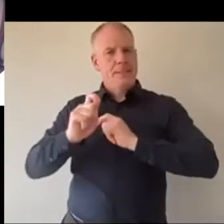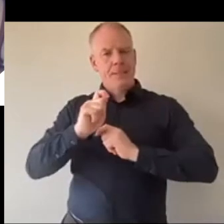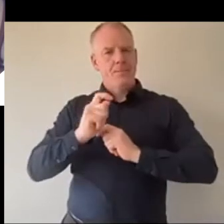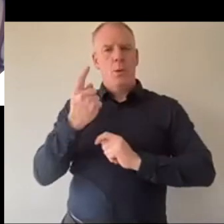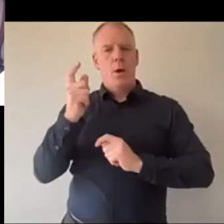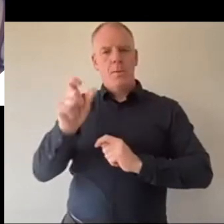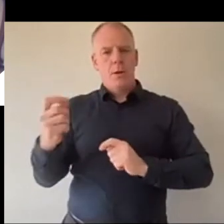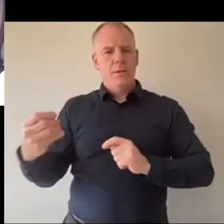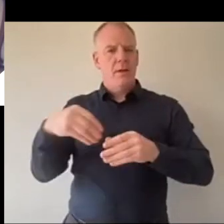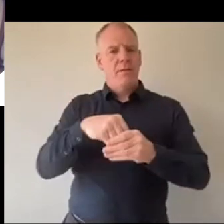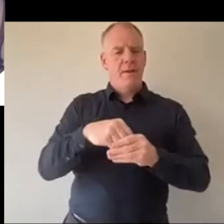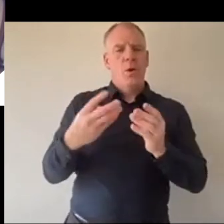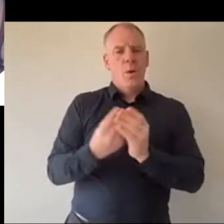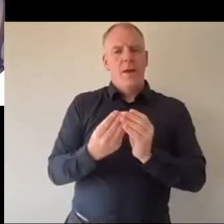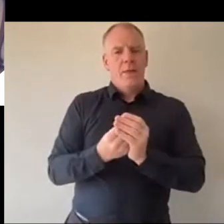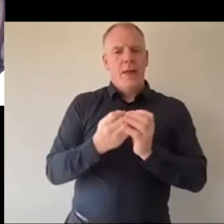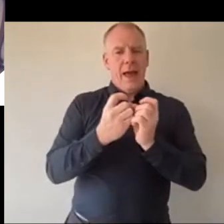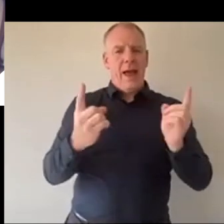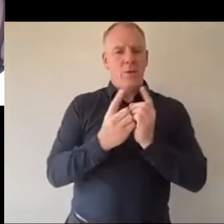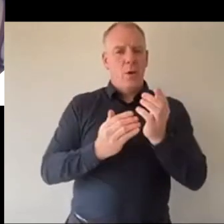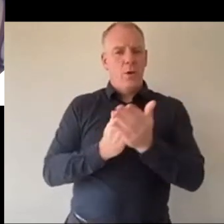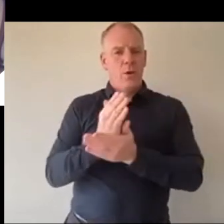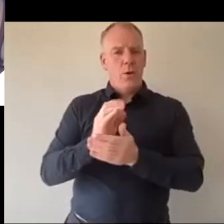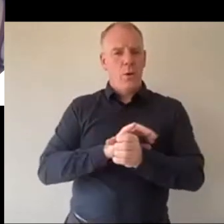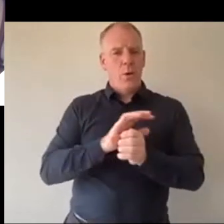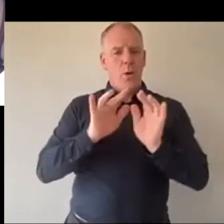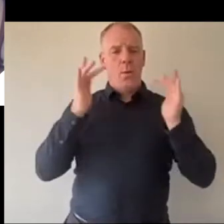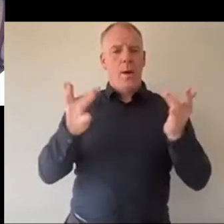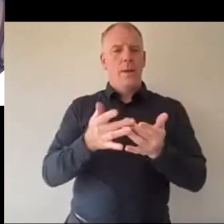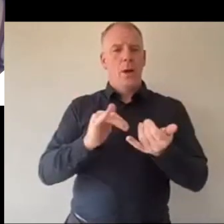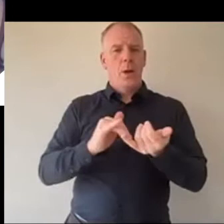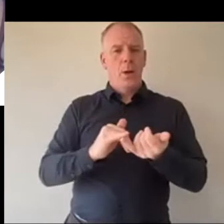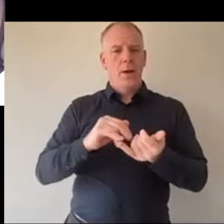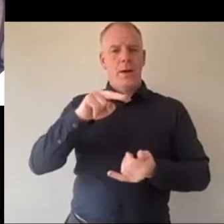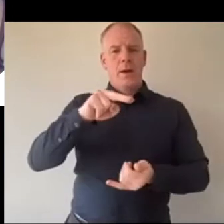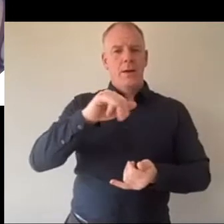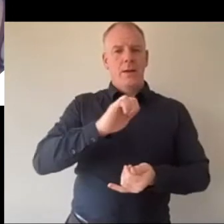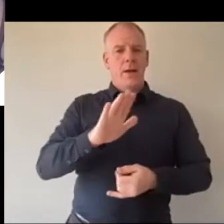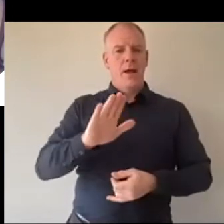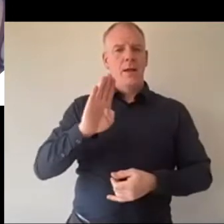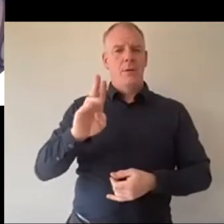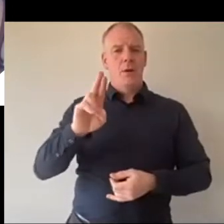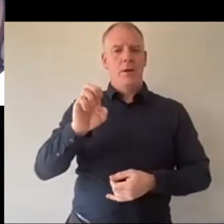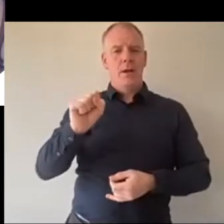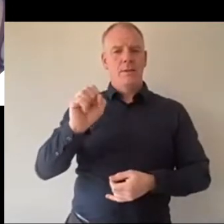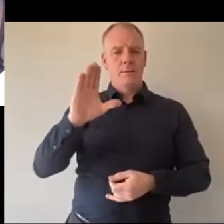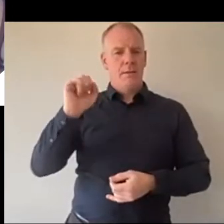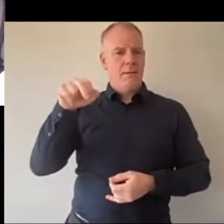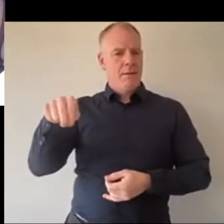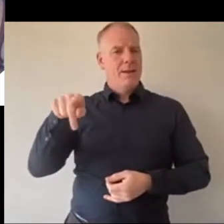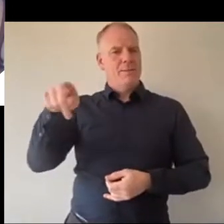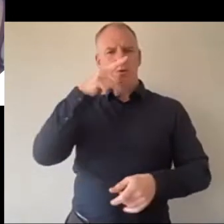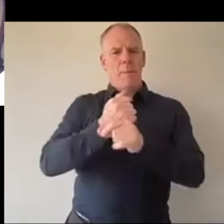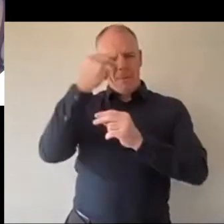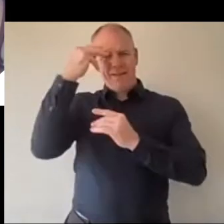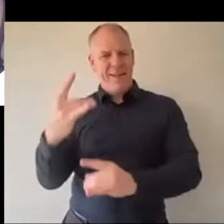board to talk to everyone during this webinar is Niall Breslin who knows a lot about mental health